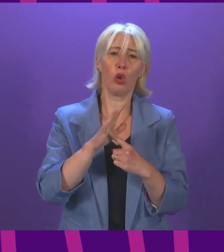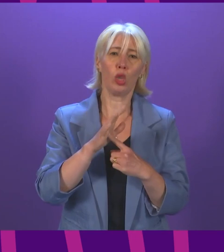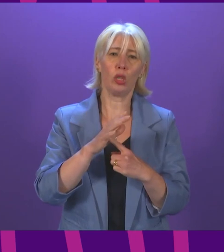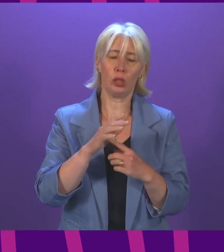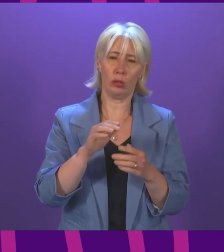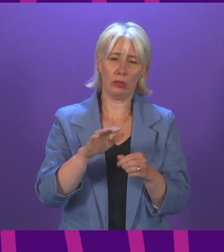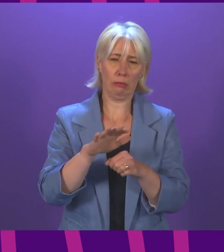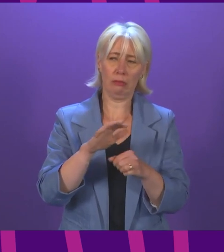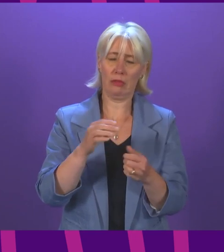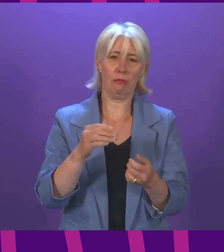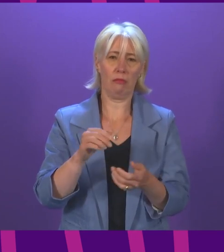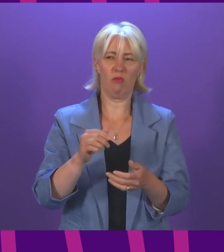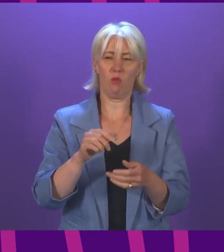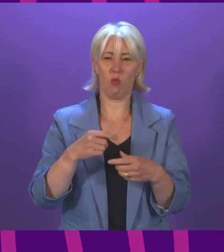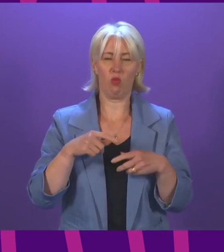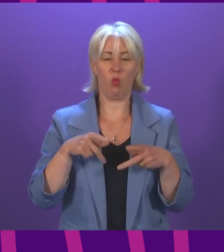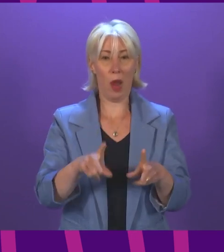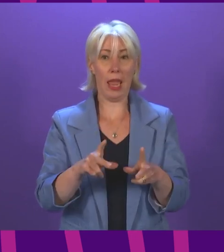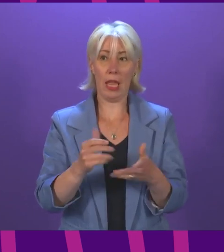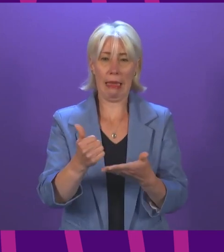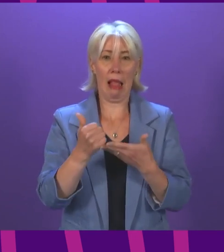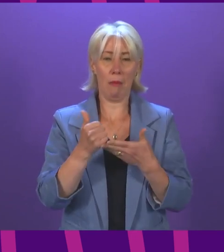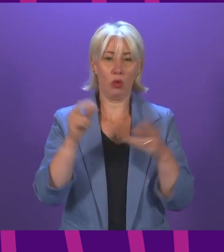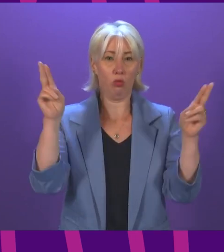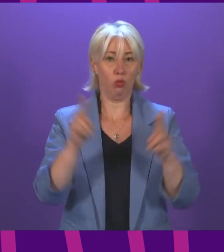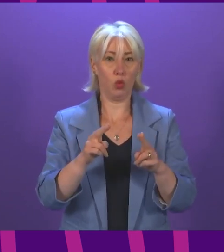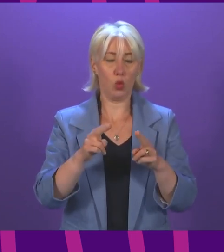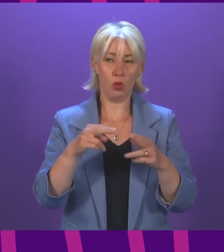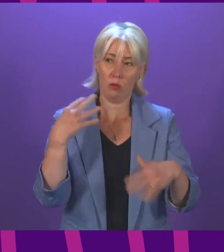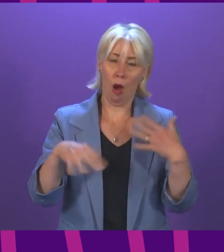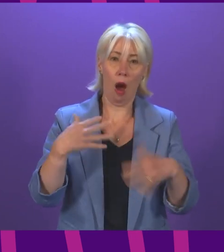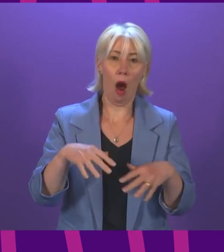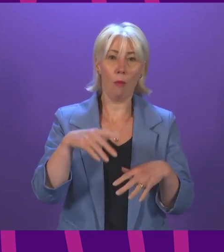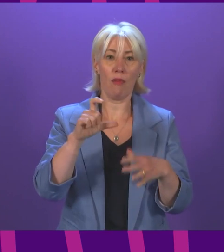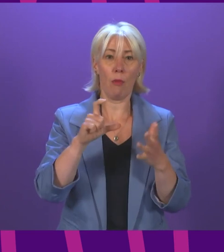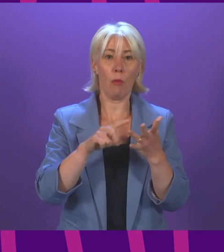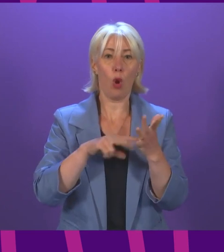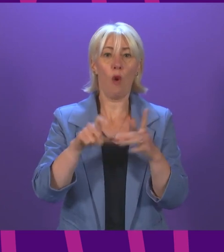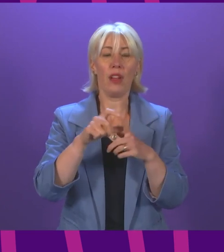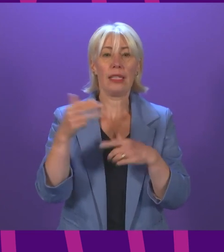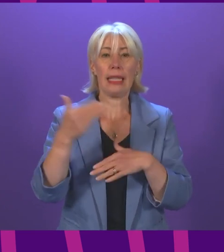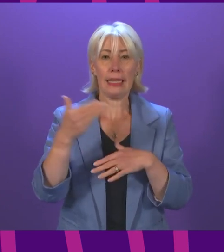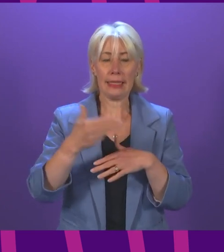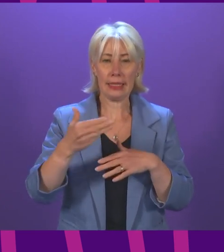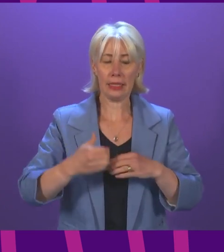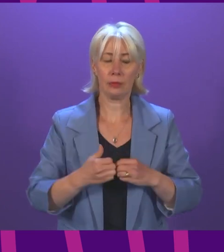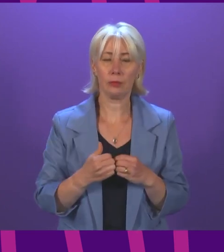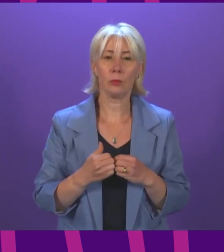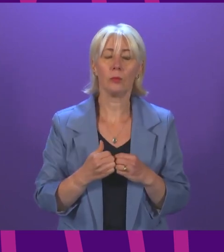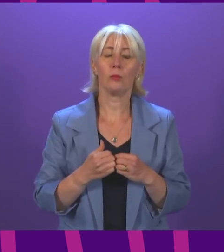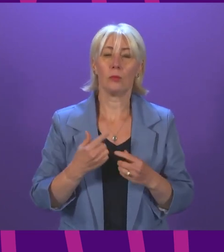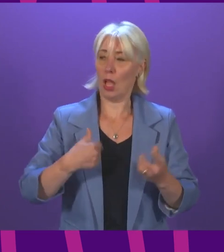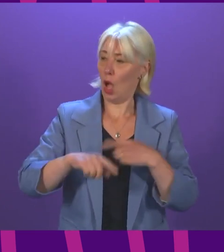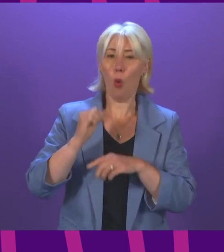support our wider global effort in reducing the harm caused by COVID-19. As part of our